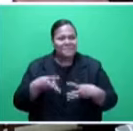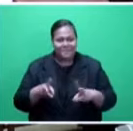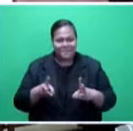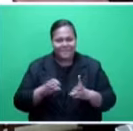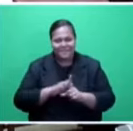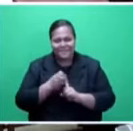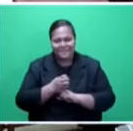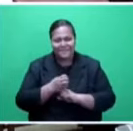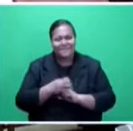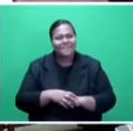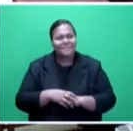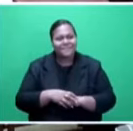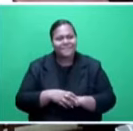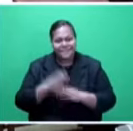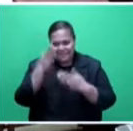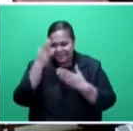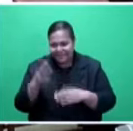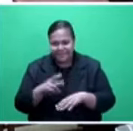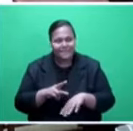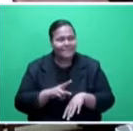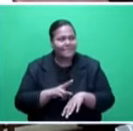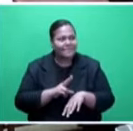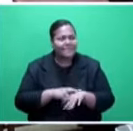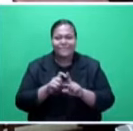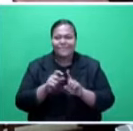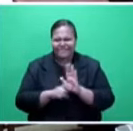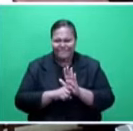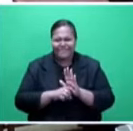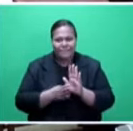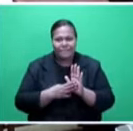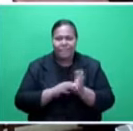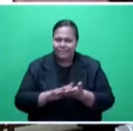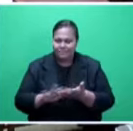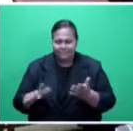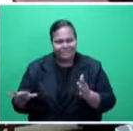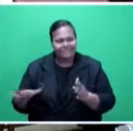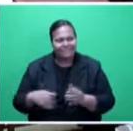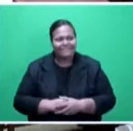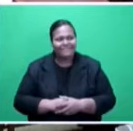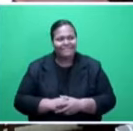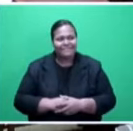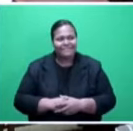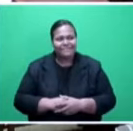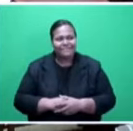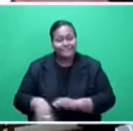the Honorable Dr. Andrew Gerrit de Moore his statement.